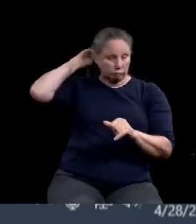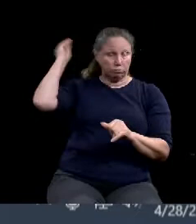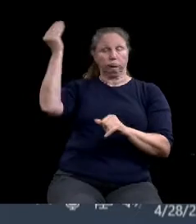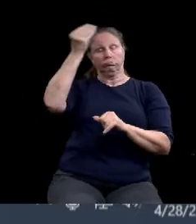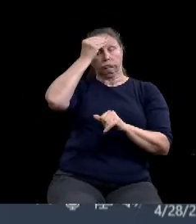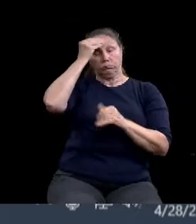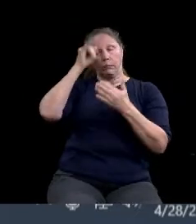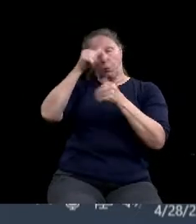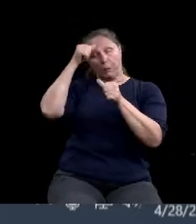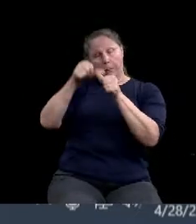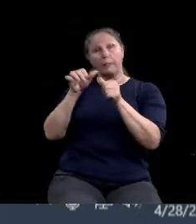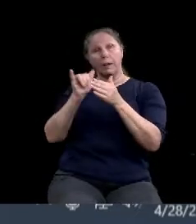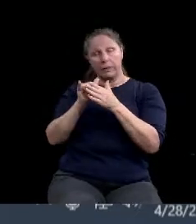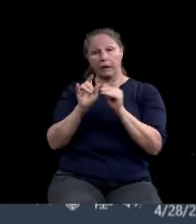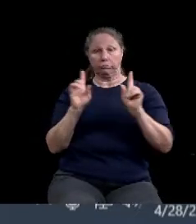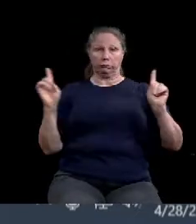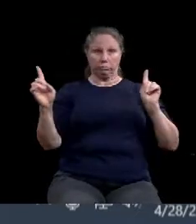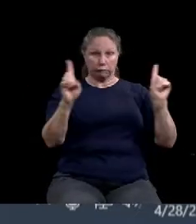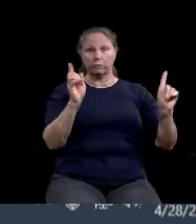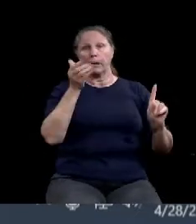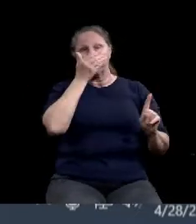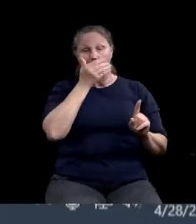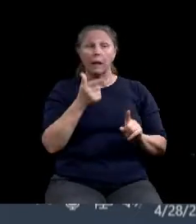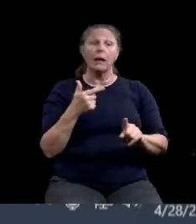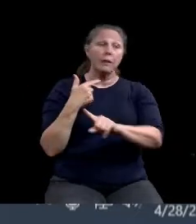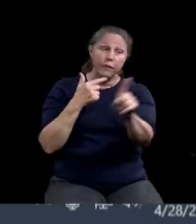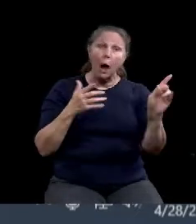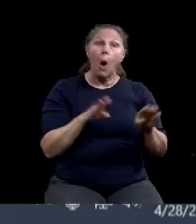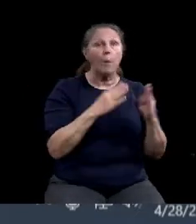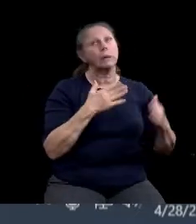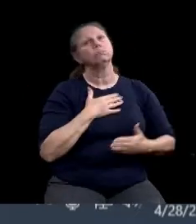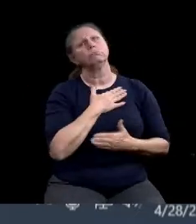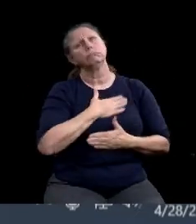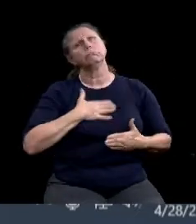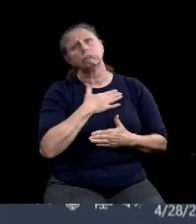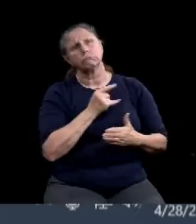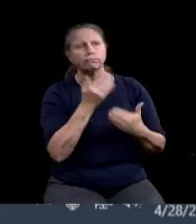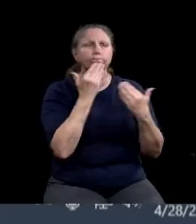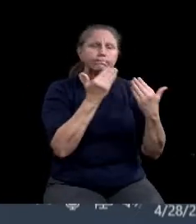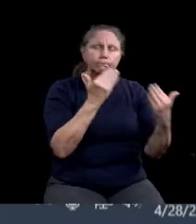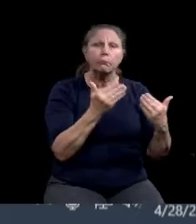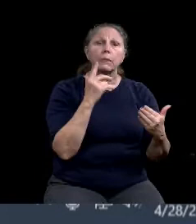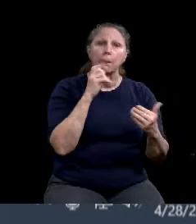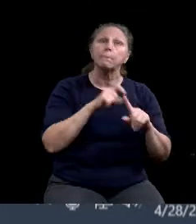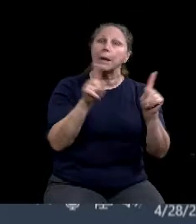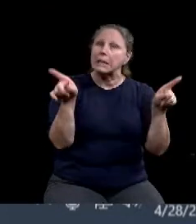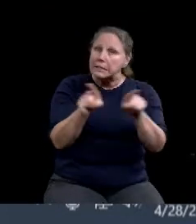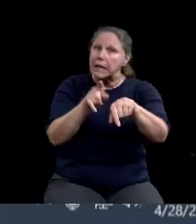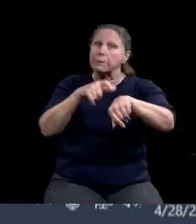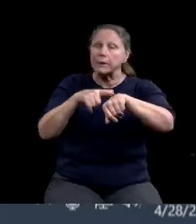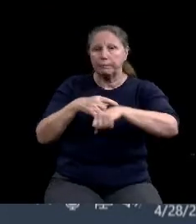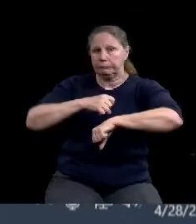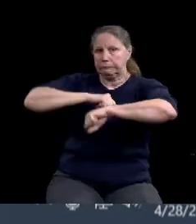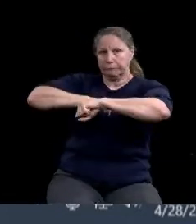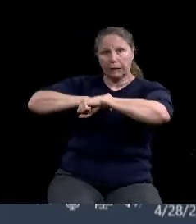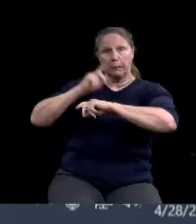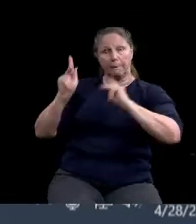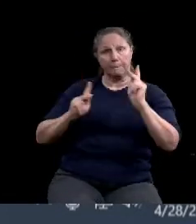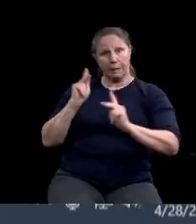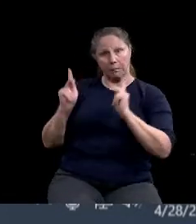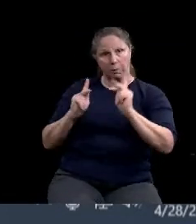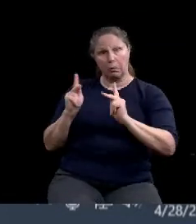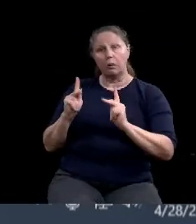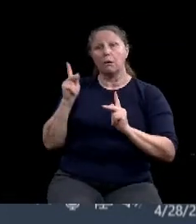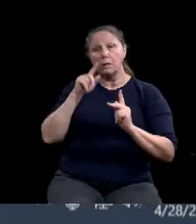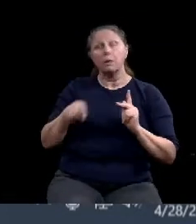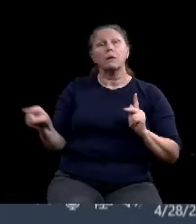also to take every precaution possible to make sure that the people that are dining at your restaurants, the people that are shopping at your stores, the people